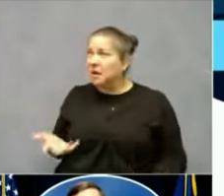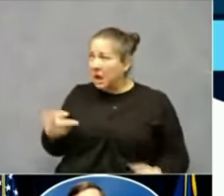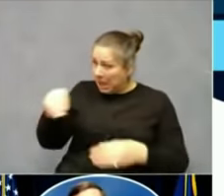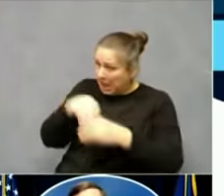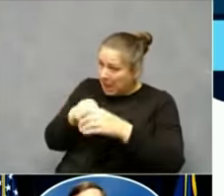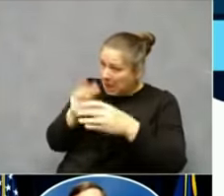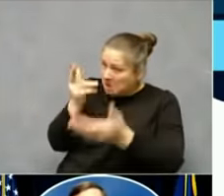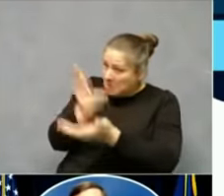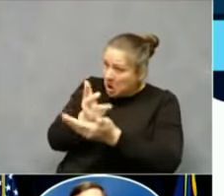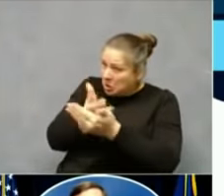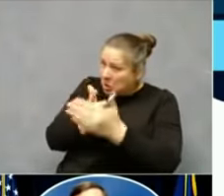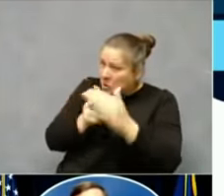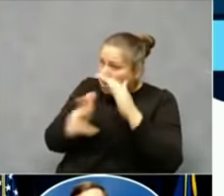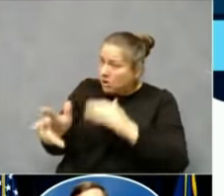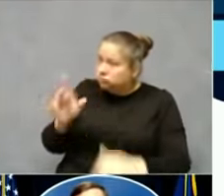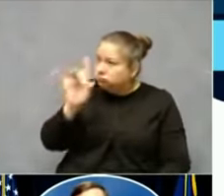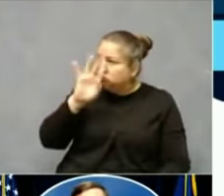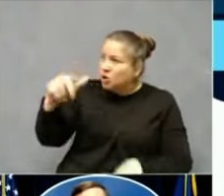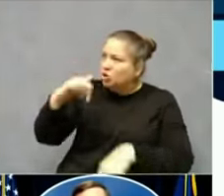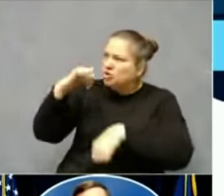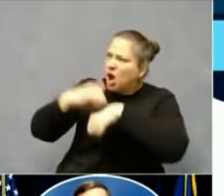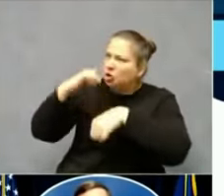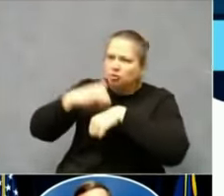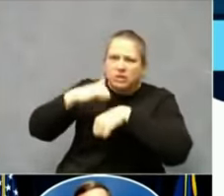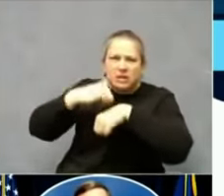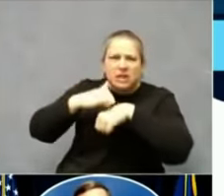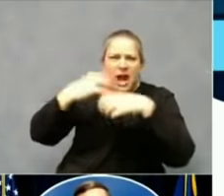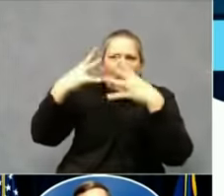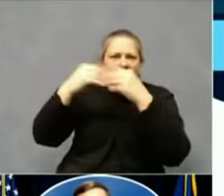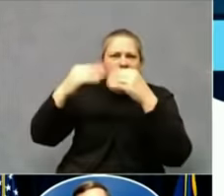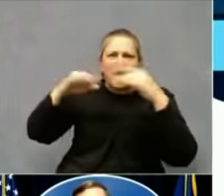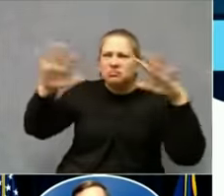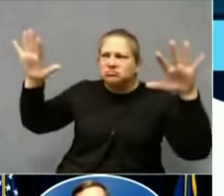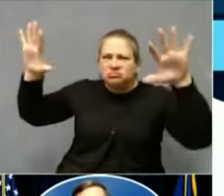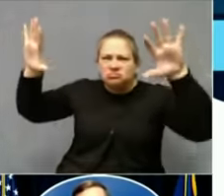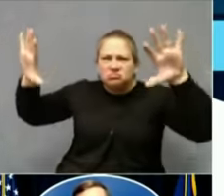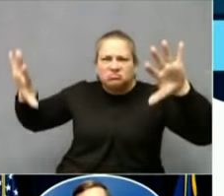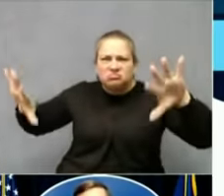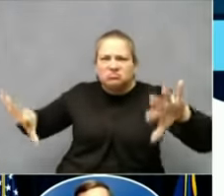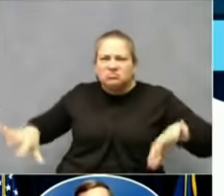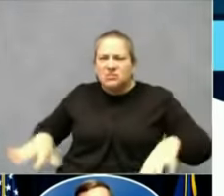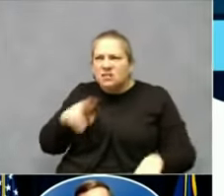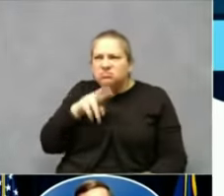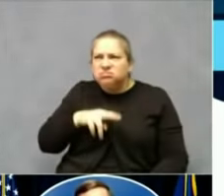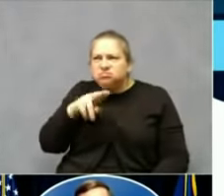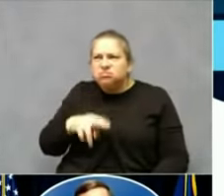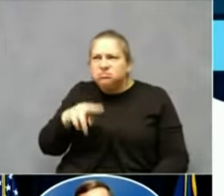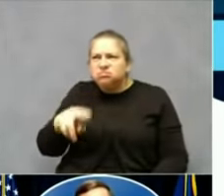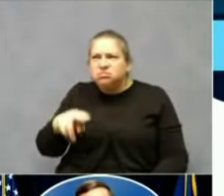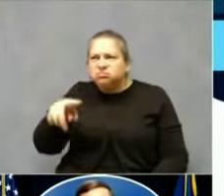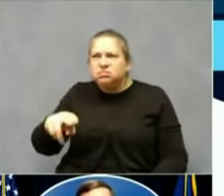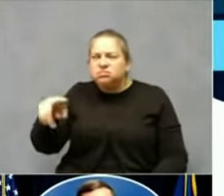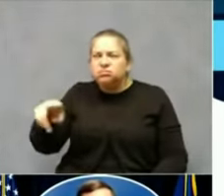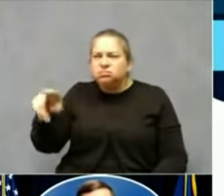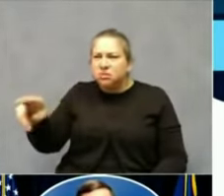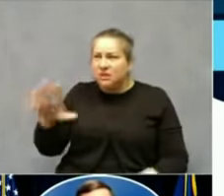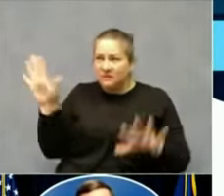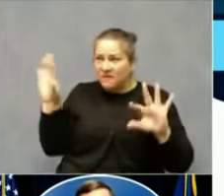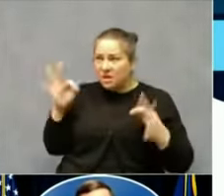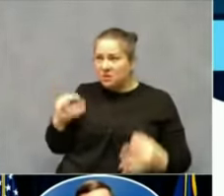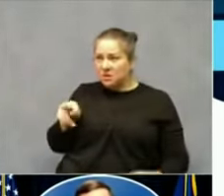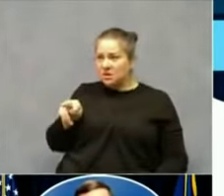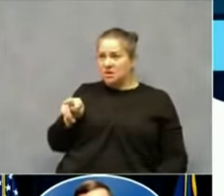in that concrete structure, wondering if their neighbors and community? If we'd done more,